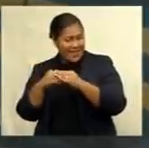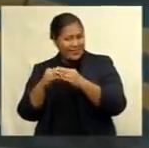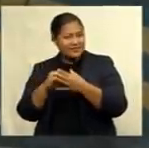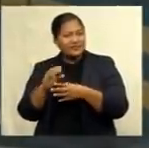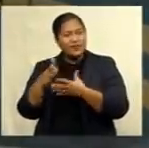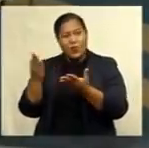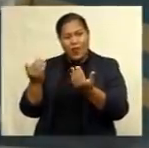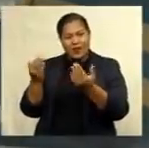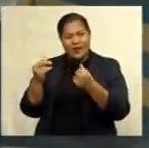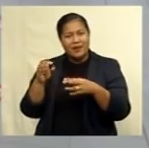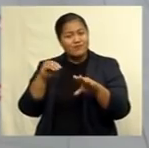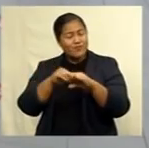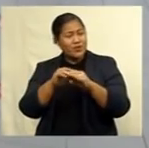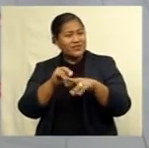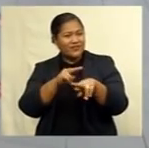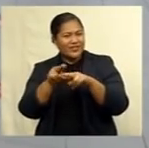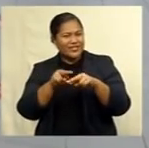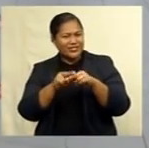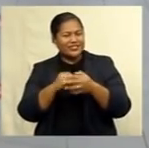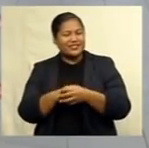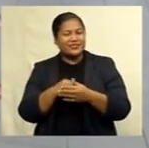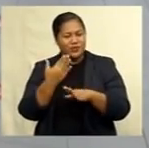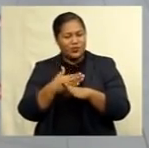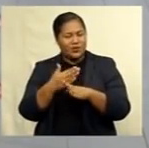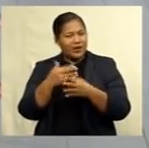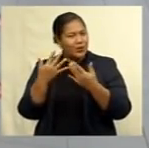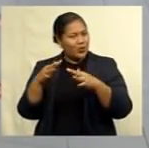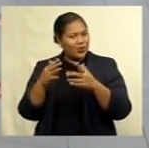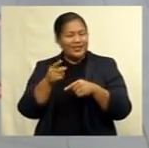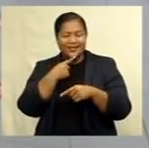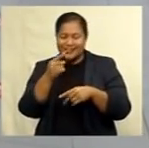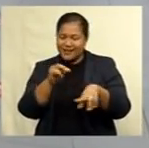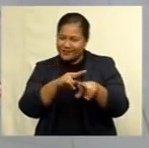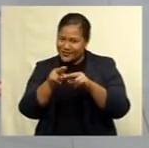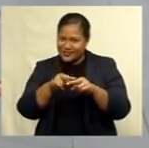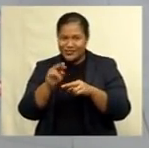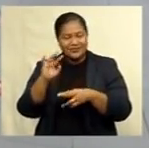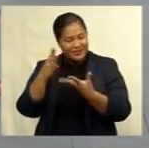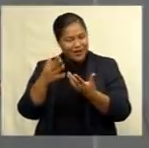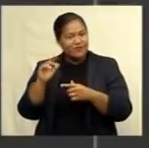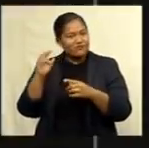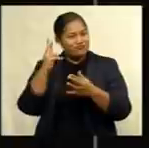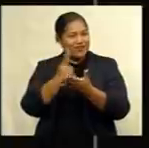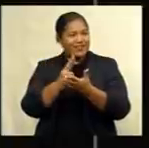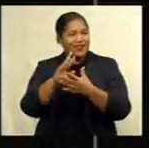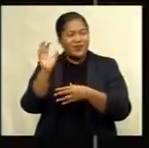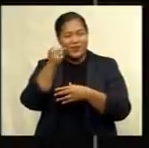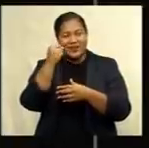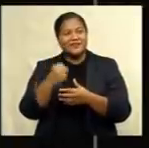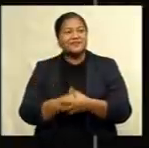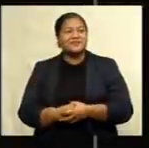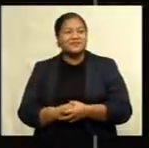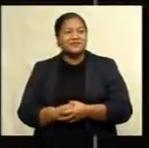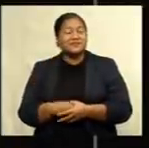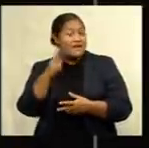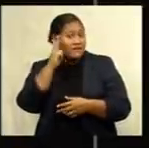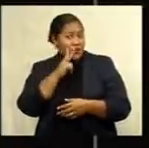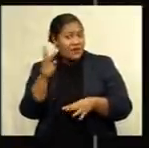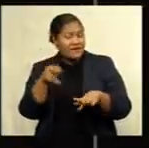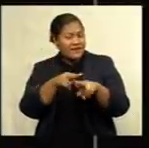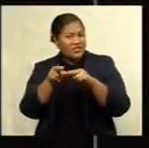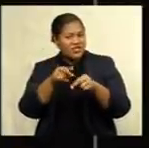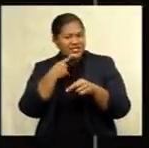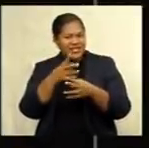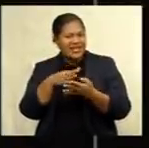the bank's latest IPG merchant and says Fijians are the real winners here. Vodafone Fiji says its